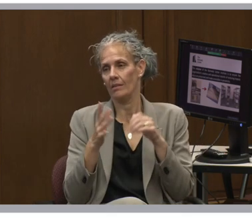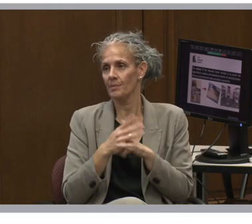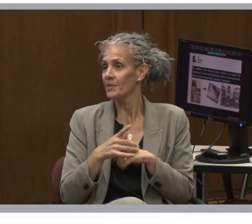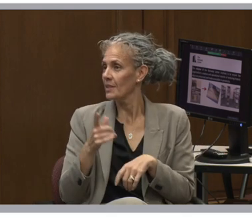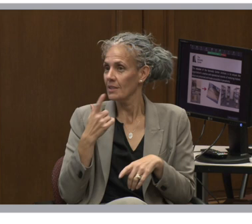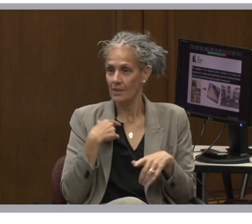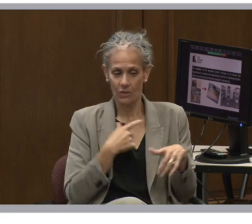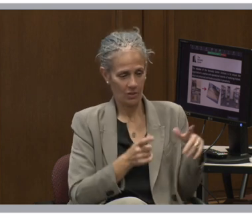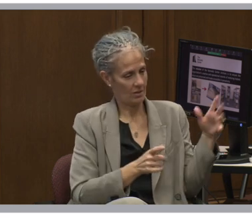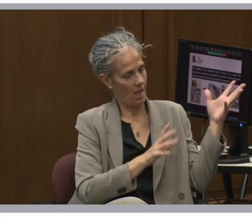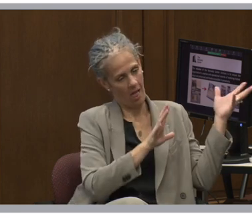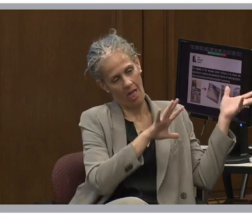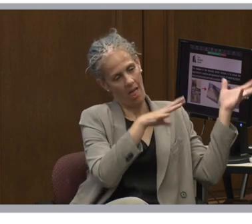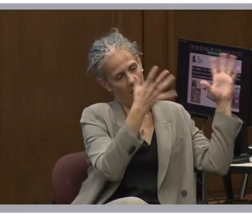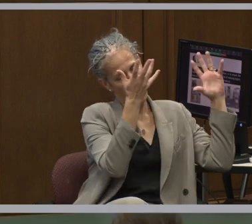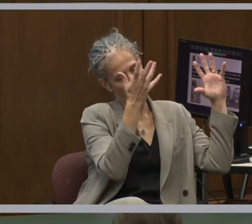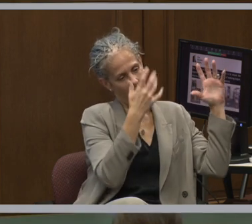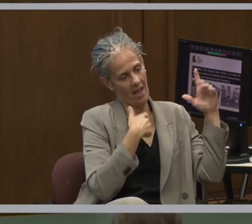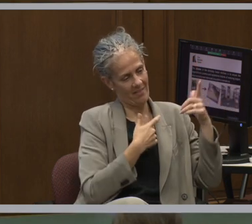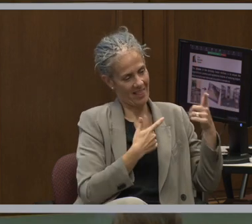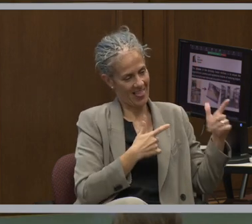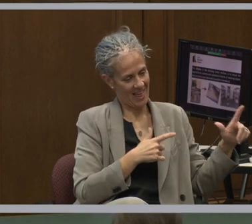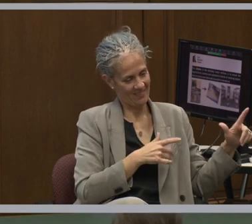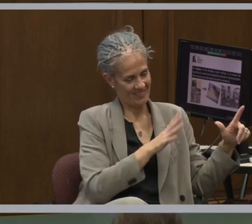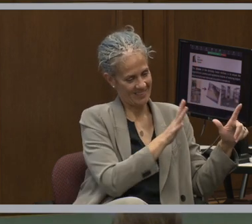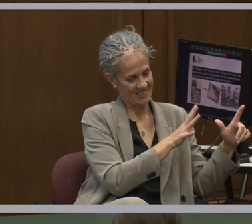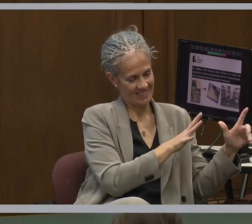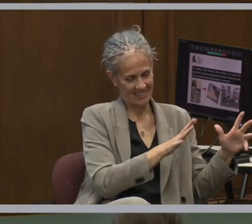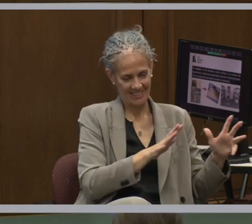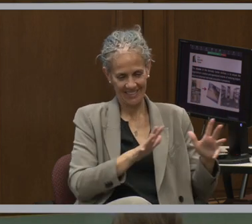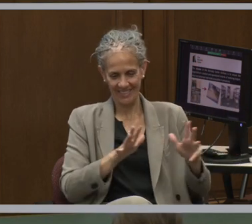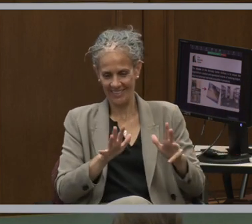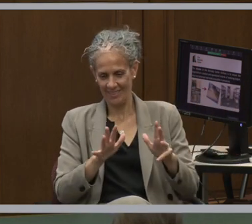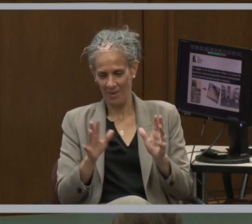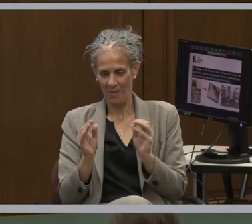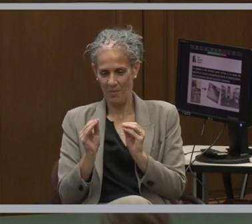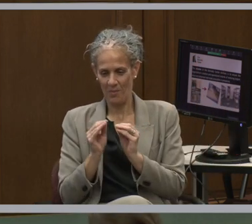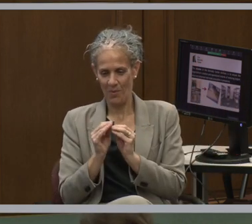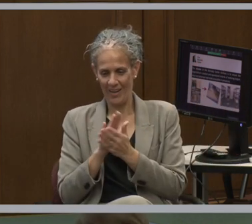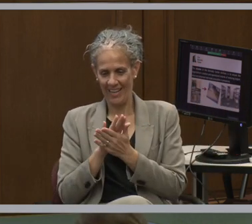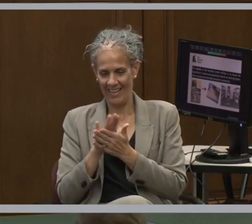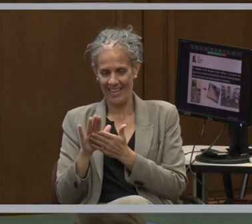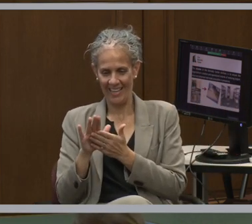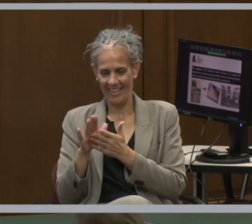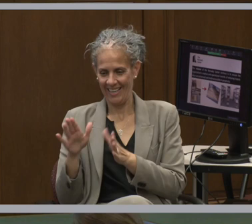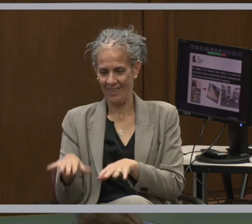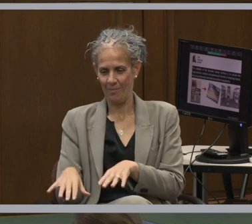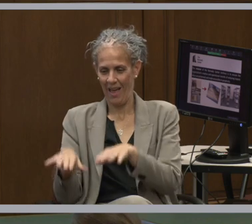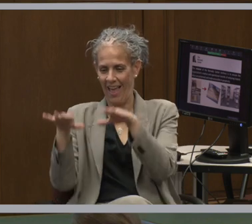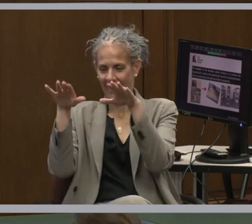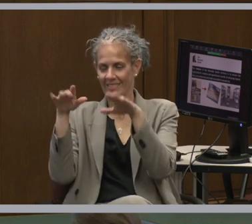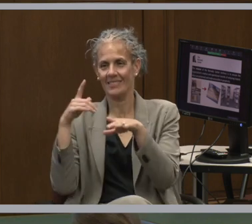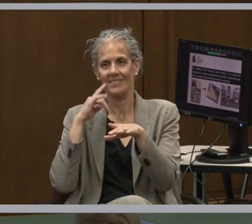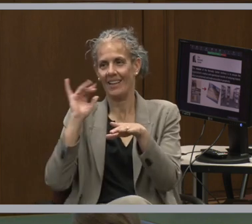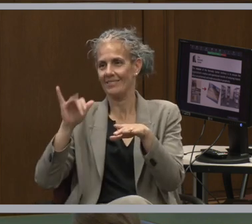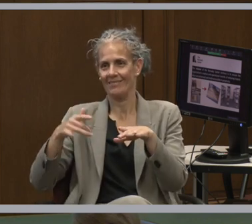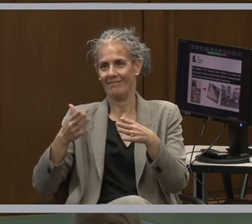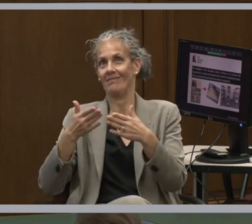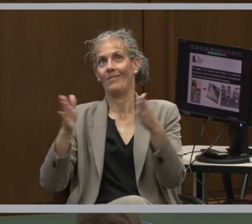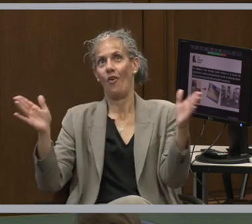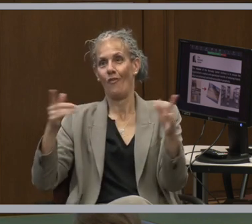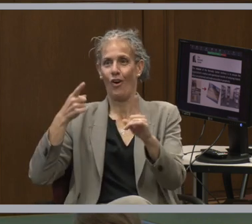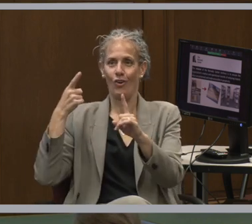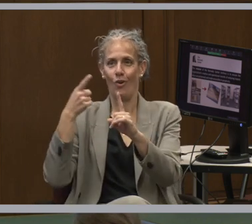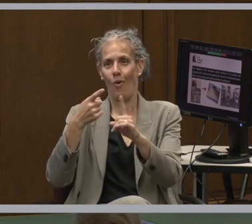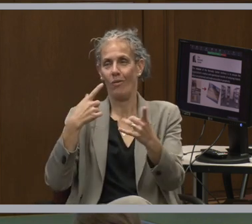the left and make it look like the tidier piles on shelving instead of on the floor on the right. That is our overall goal in a